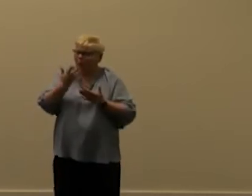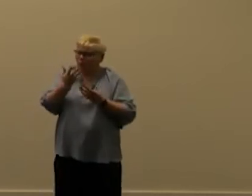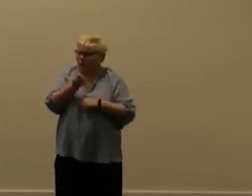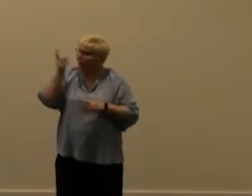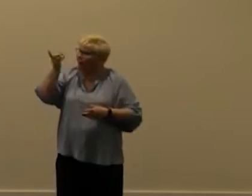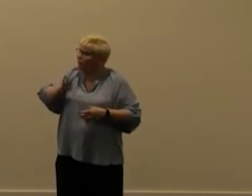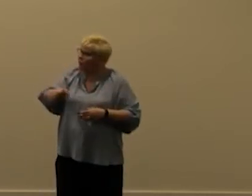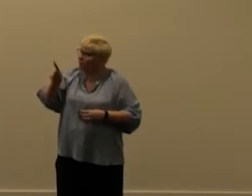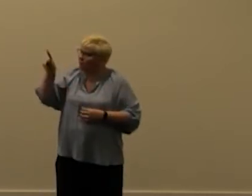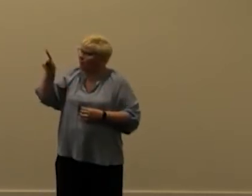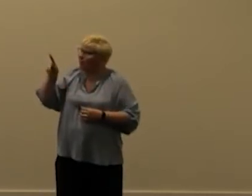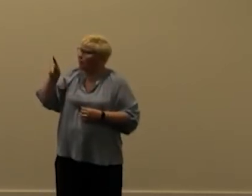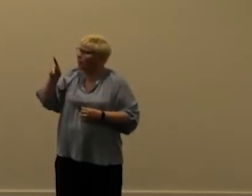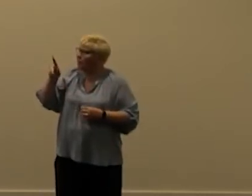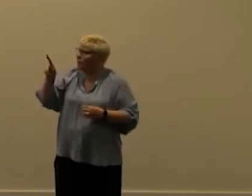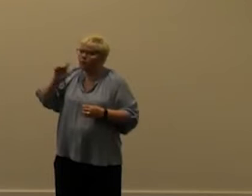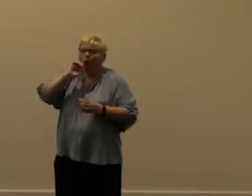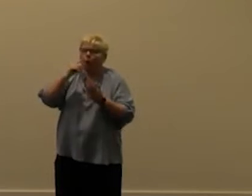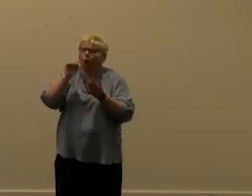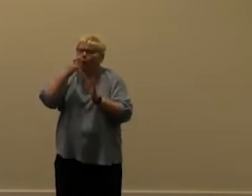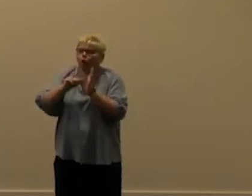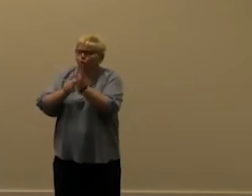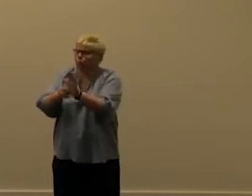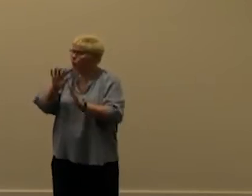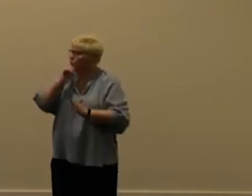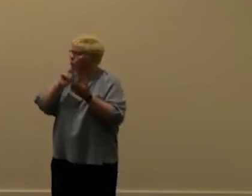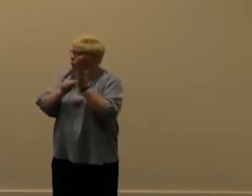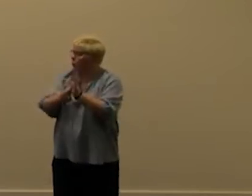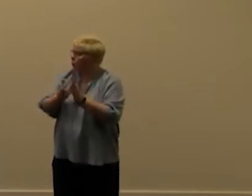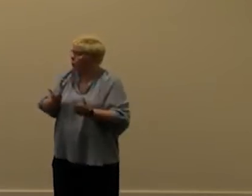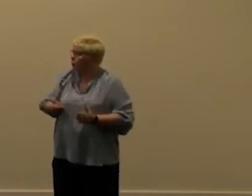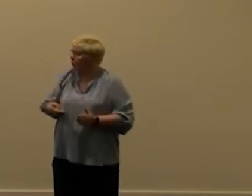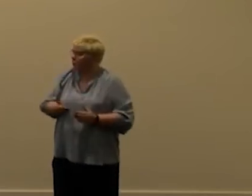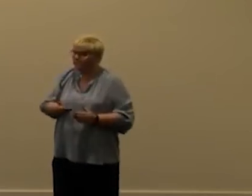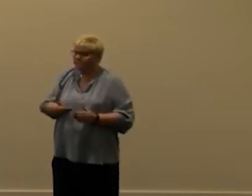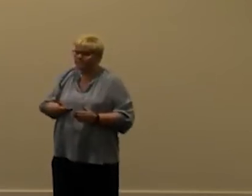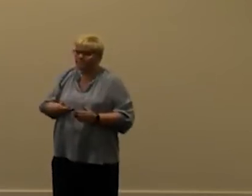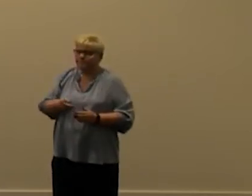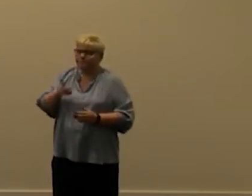this data yeah i can show you i'll show you right now um